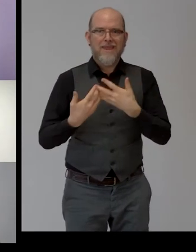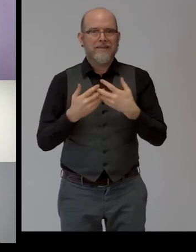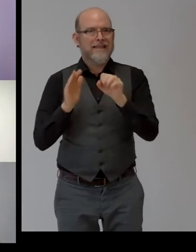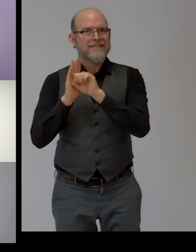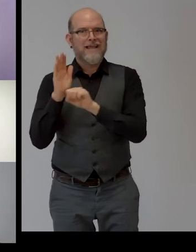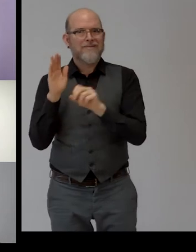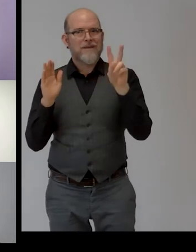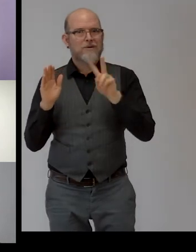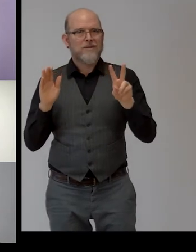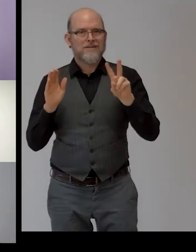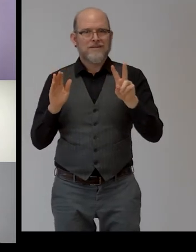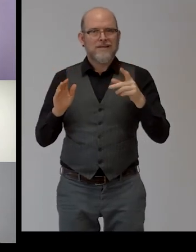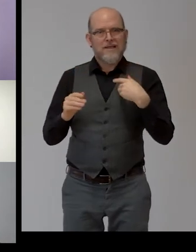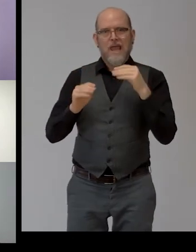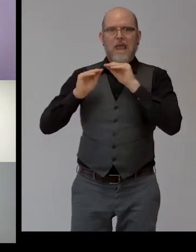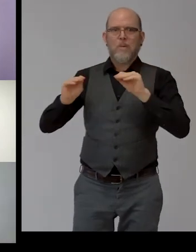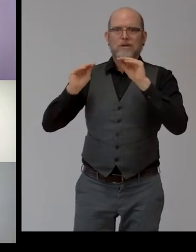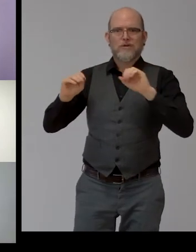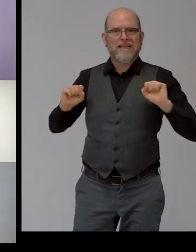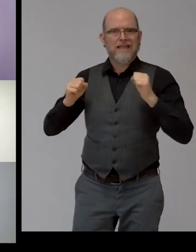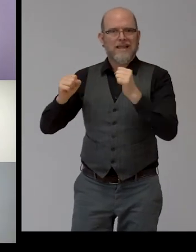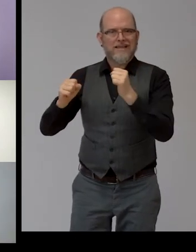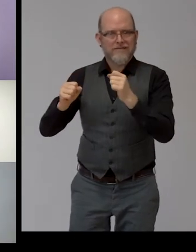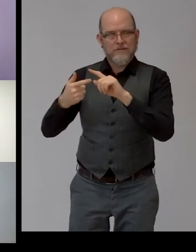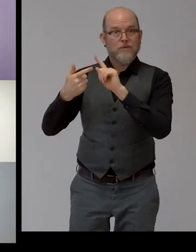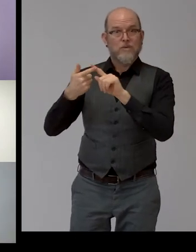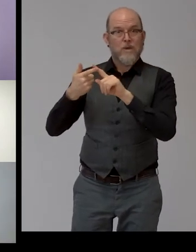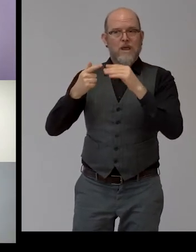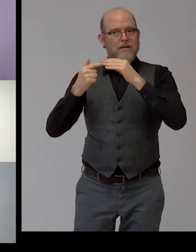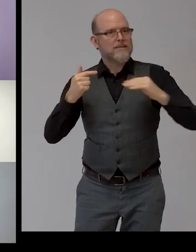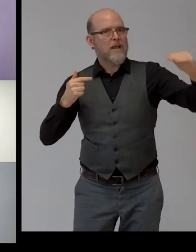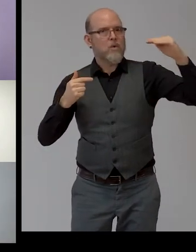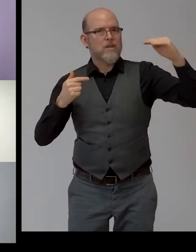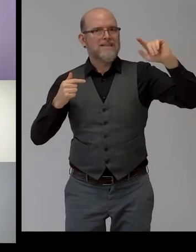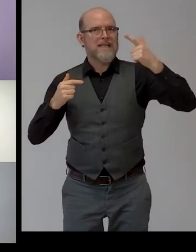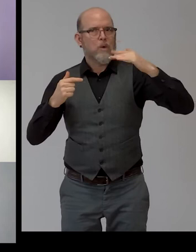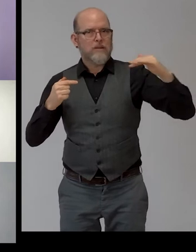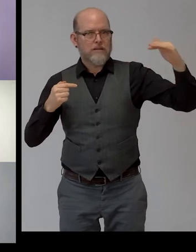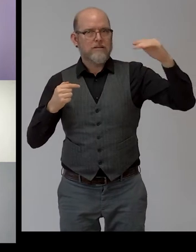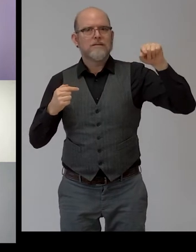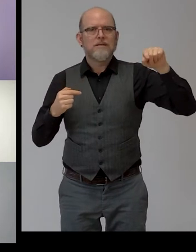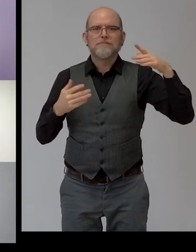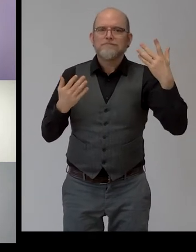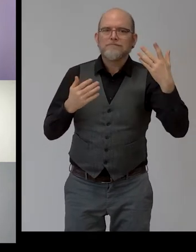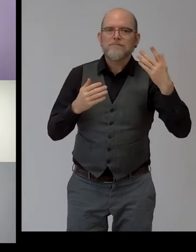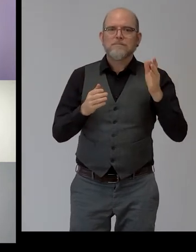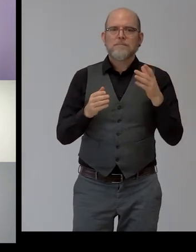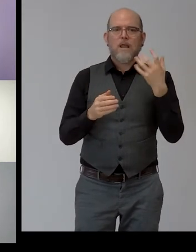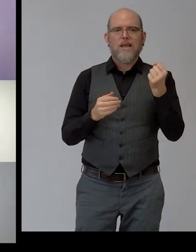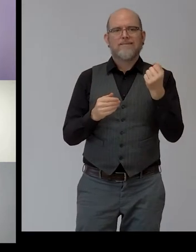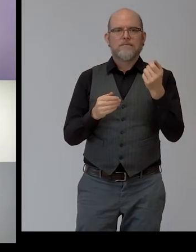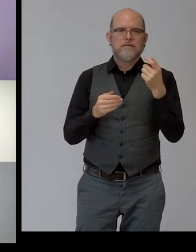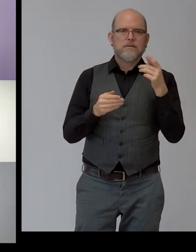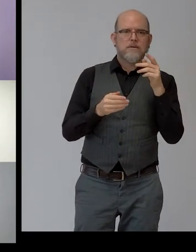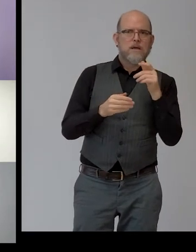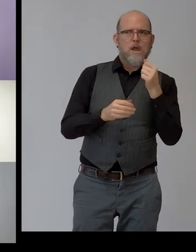initiative. This is a collaboration of the State Developmental Disability Services Division, the Division of Vocational Rehabilitation and